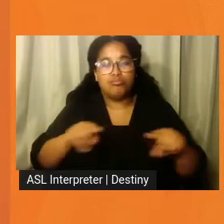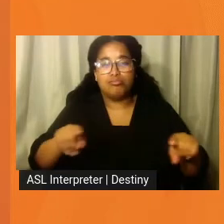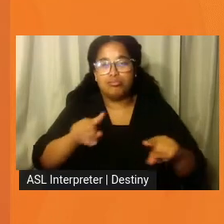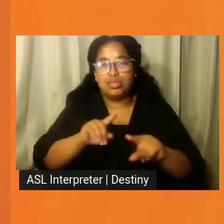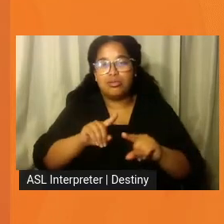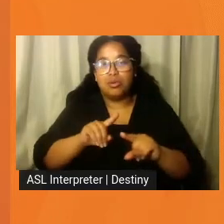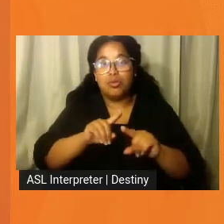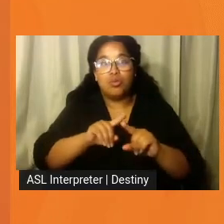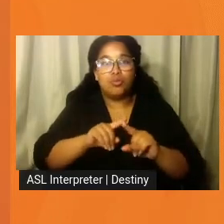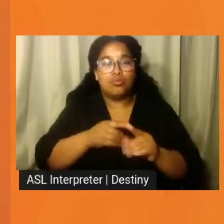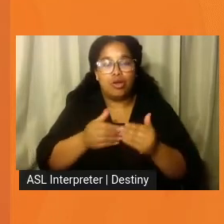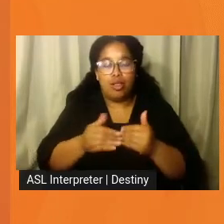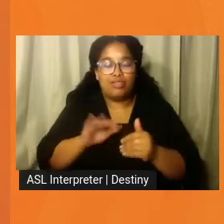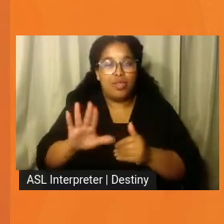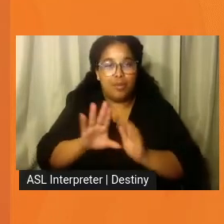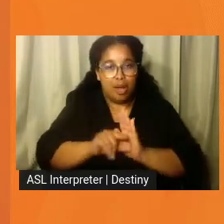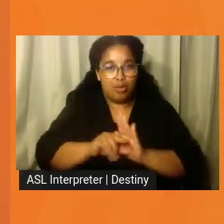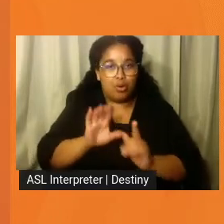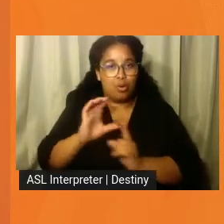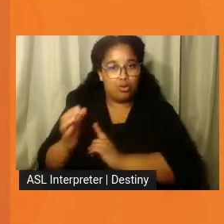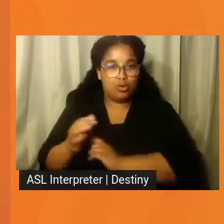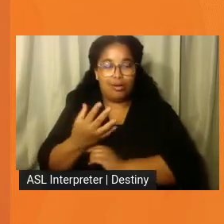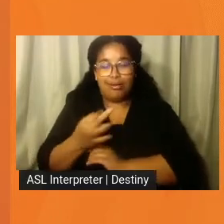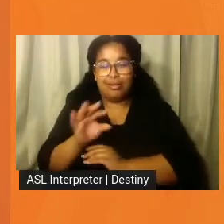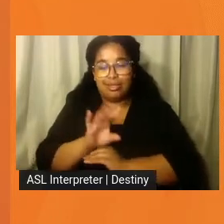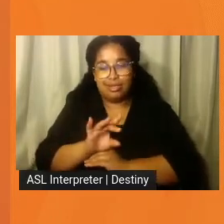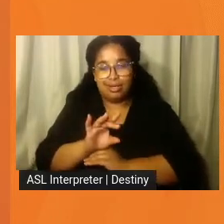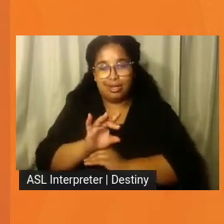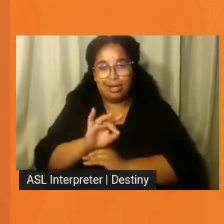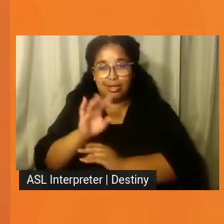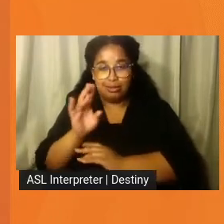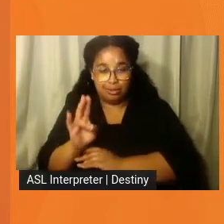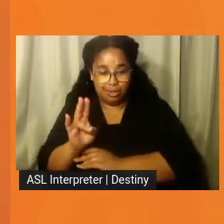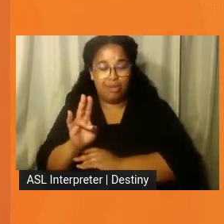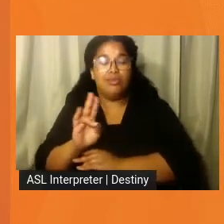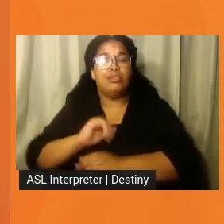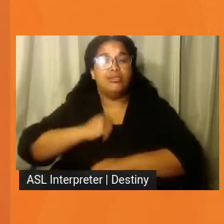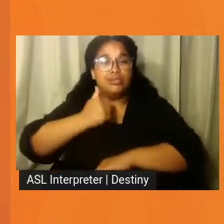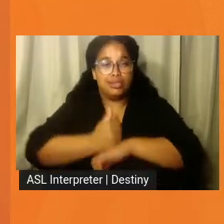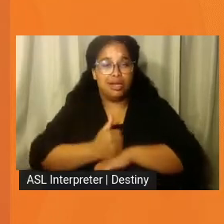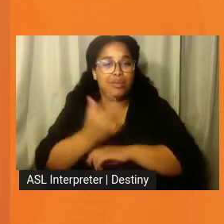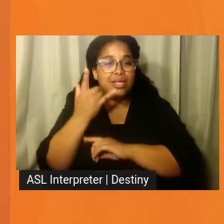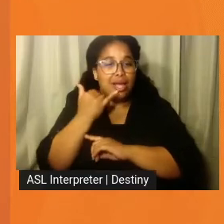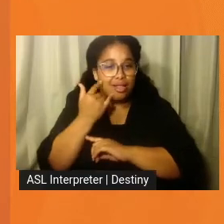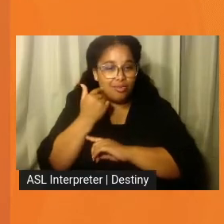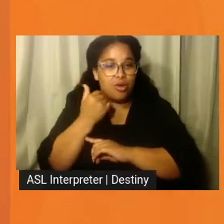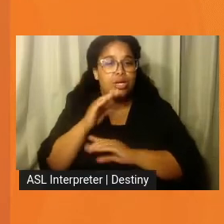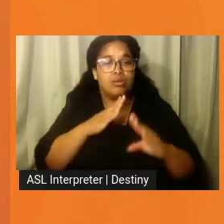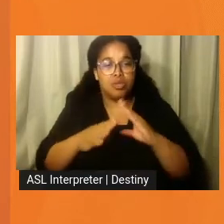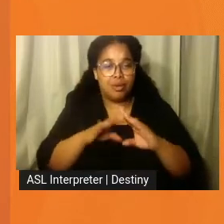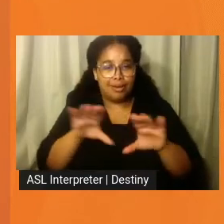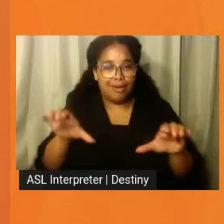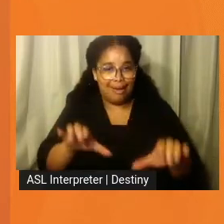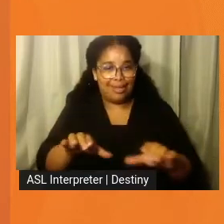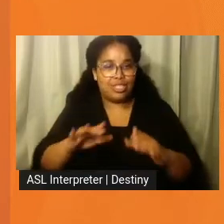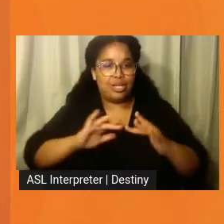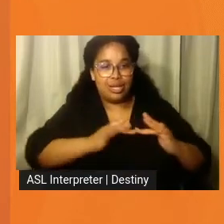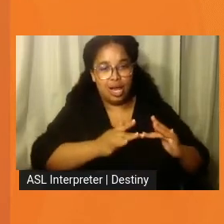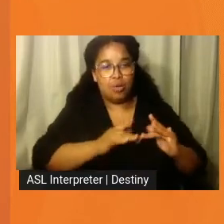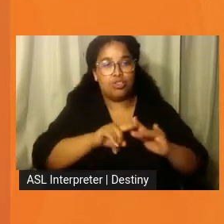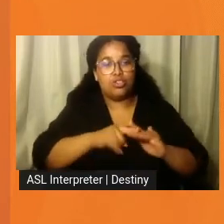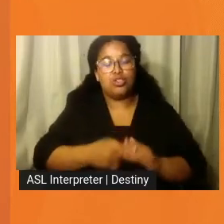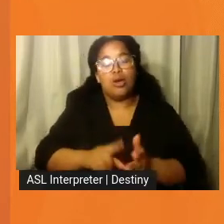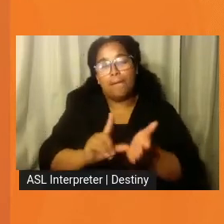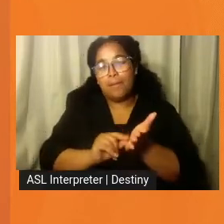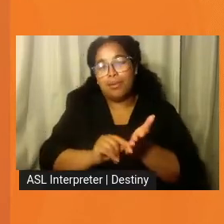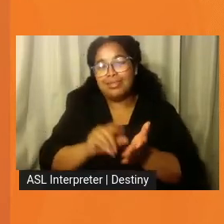In 1987, Marty established California Disability Community Action Network and began publishing Disability Rights News,